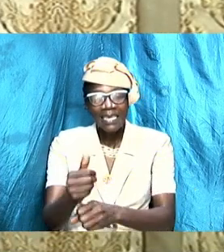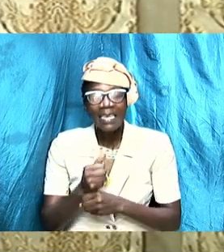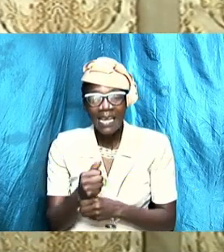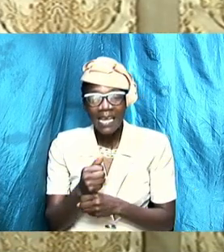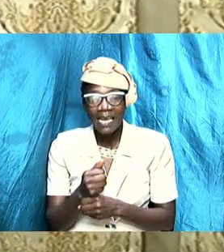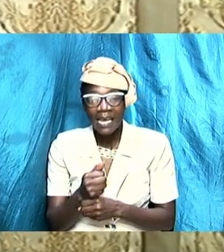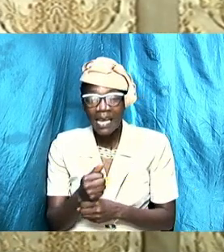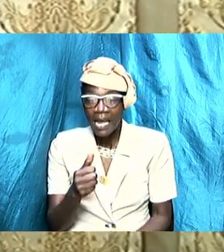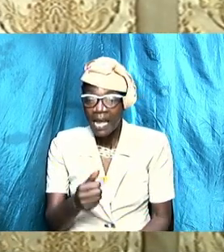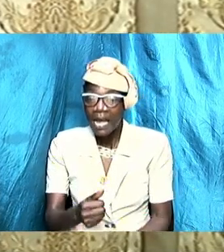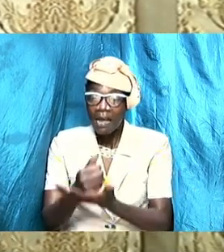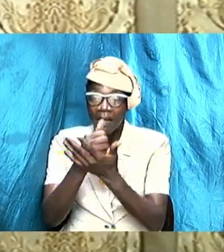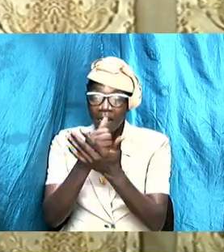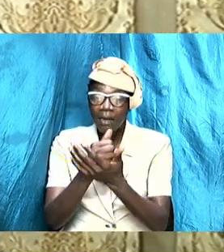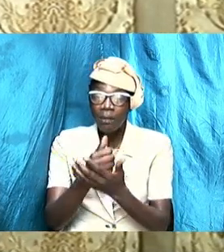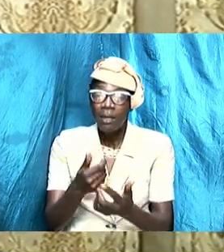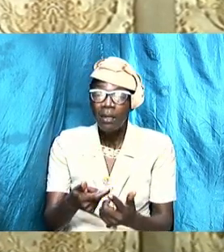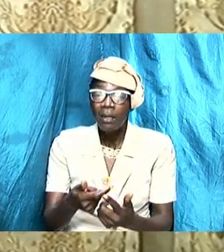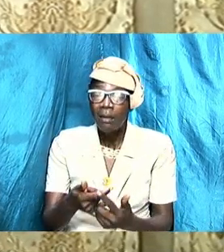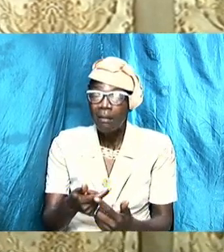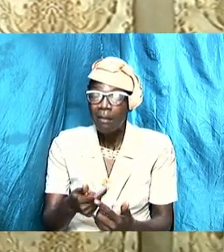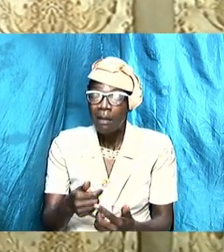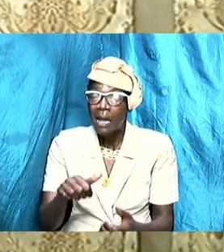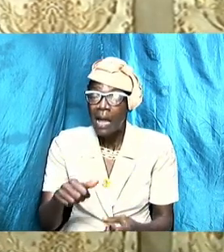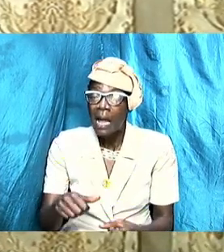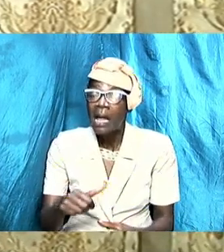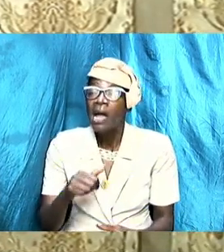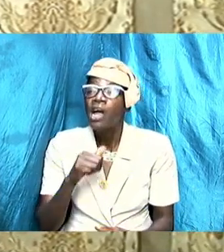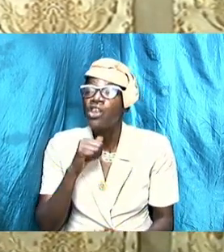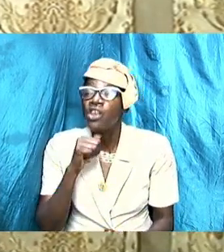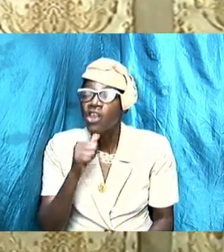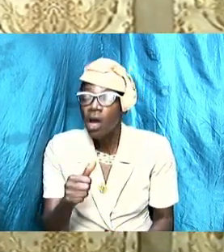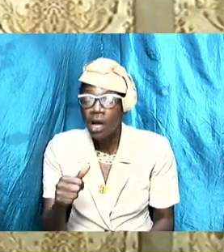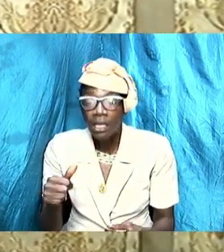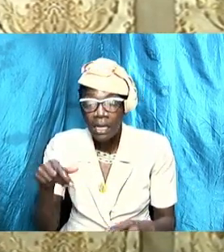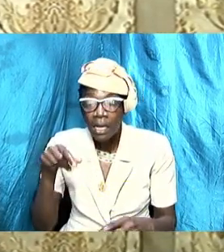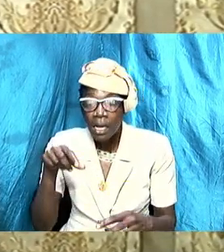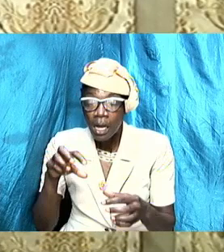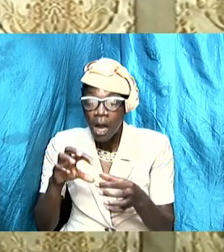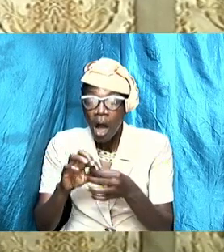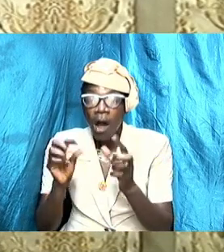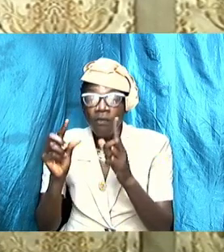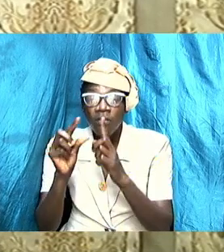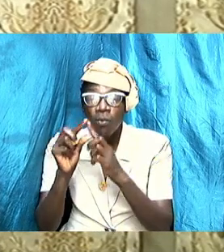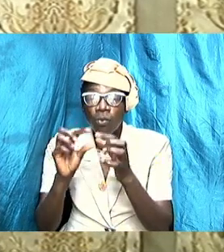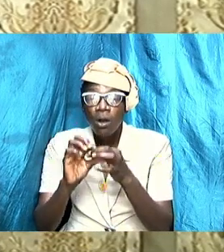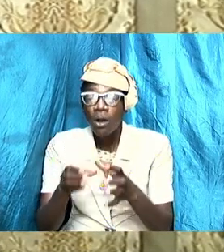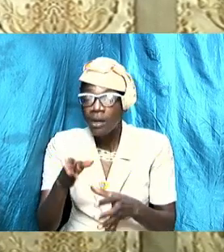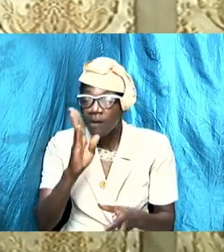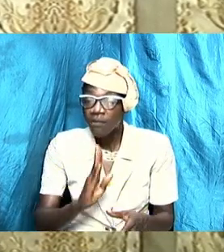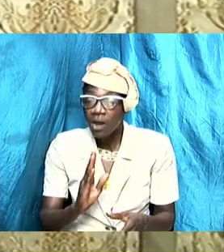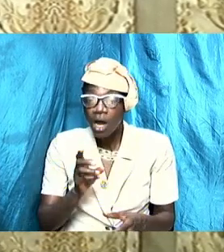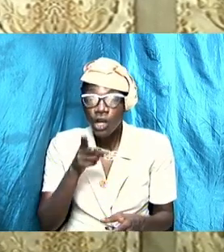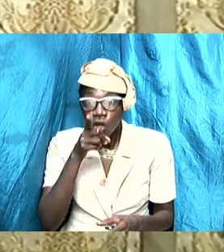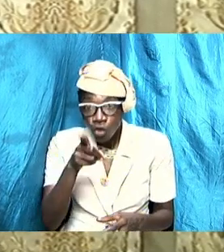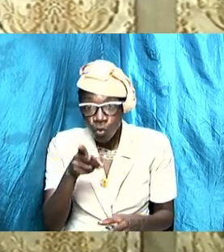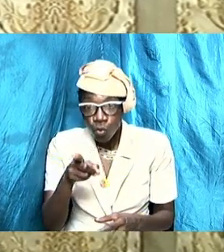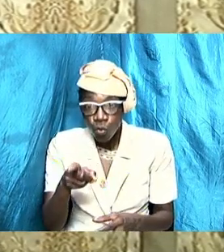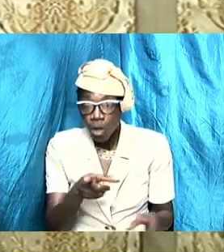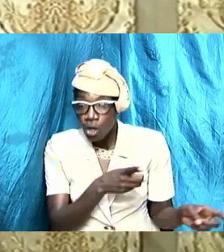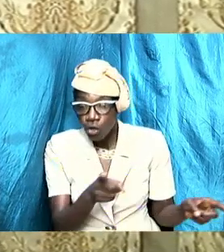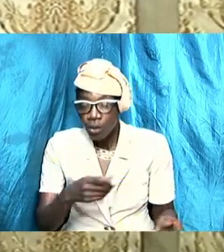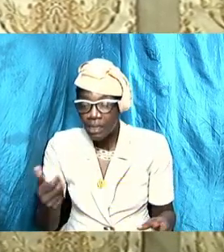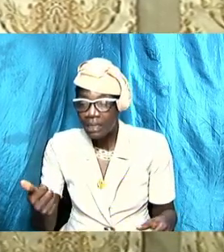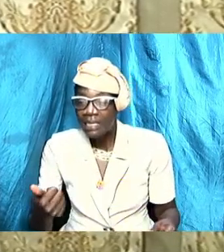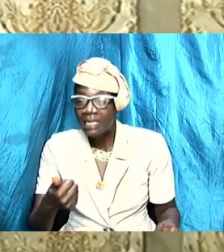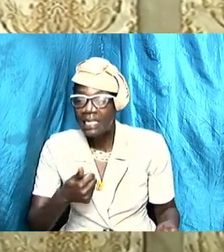instructions that are opposed to the things in the word of God. You are doing yourself a disservice. You are doing your